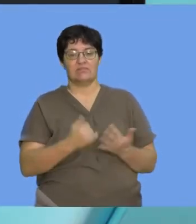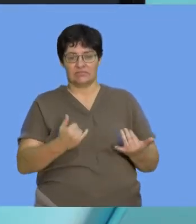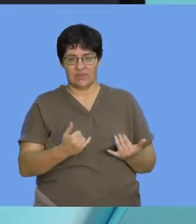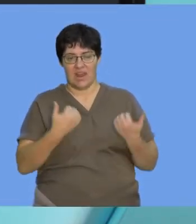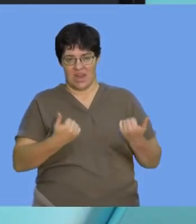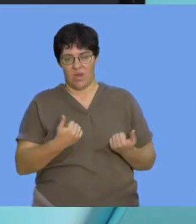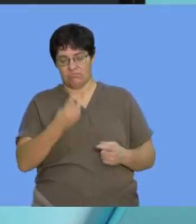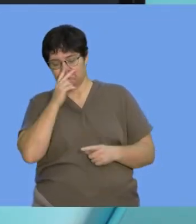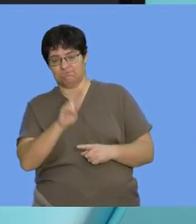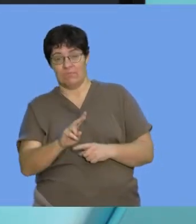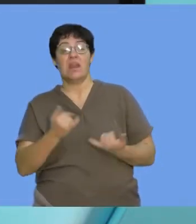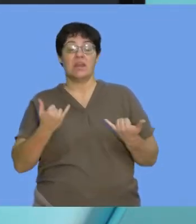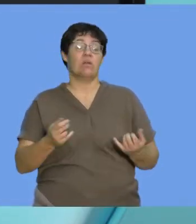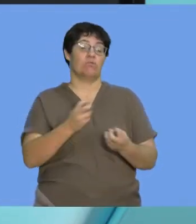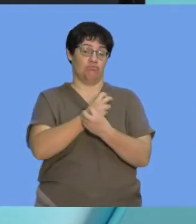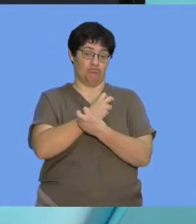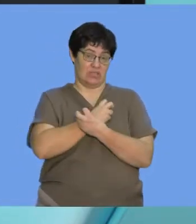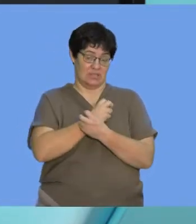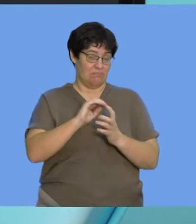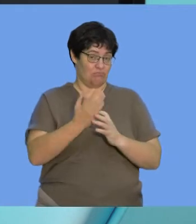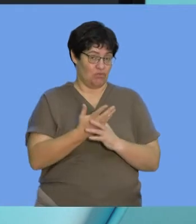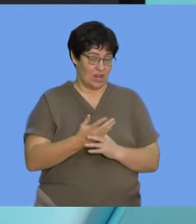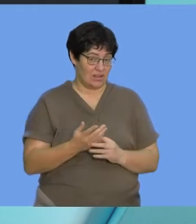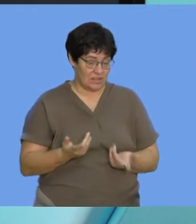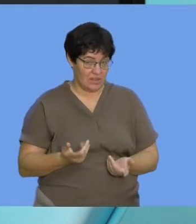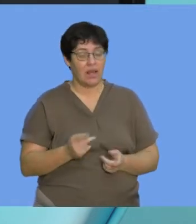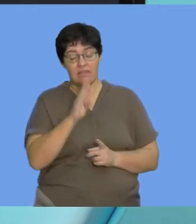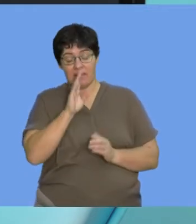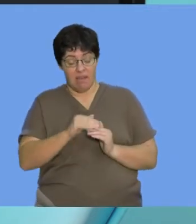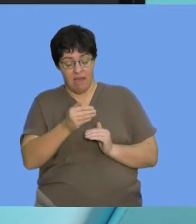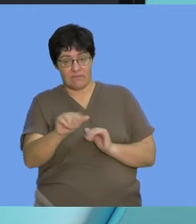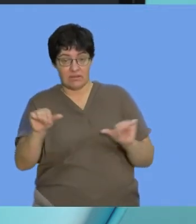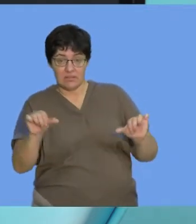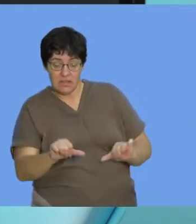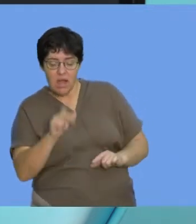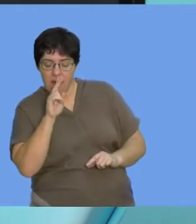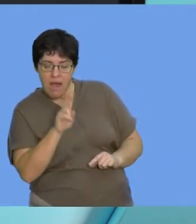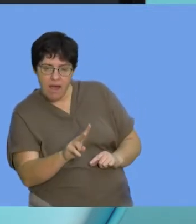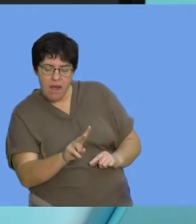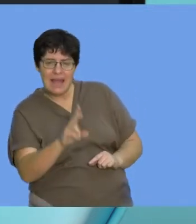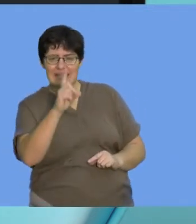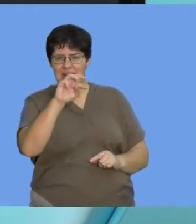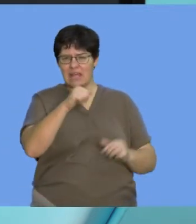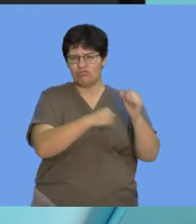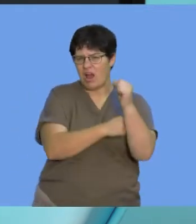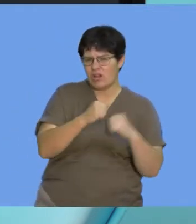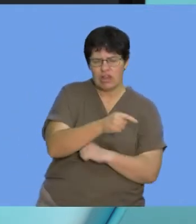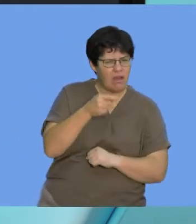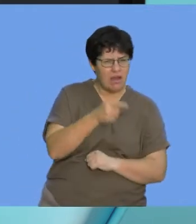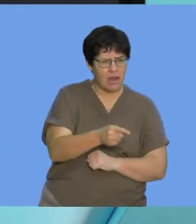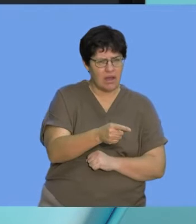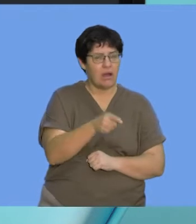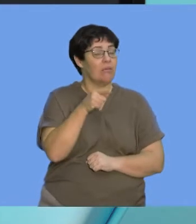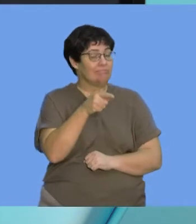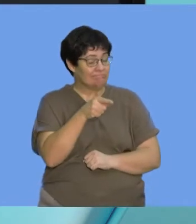So, that's a wrap for this segment, guys. We're going to take a little break. And when we get back, we're going to look at the structure of DNA and